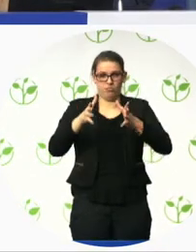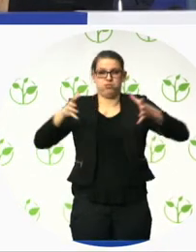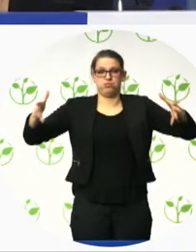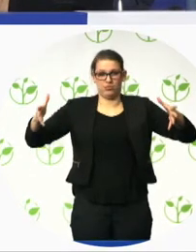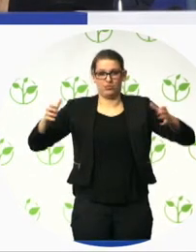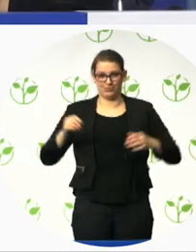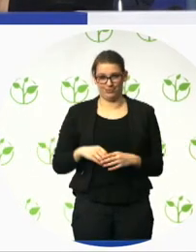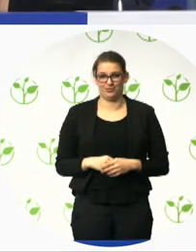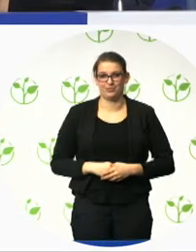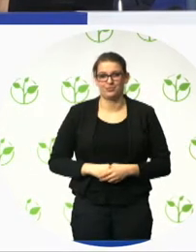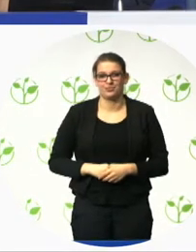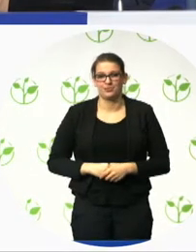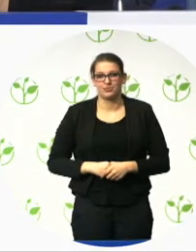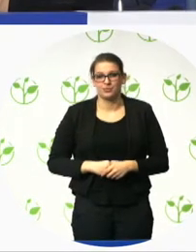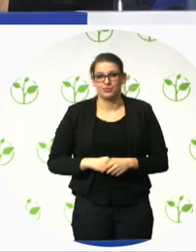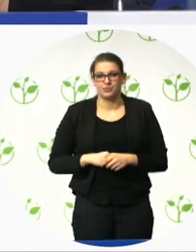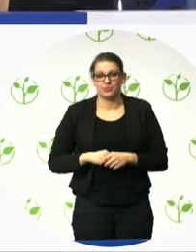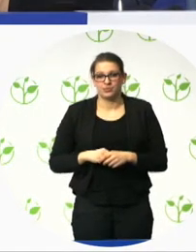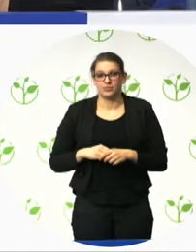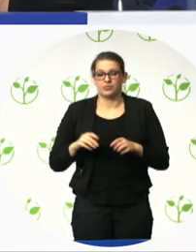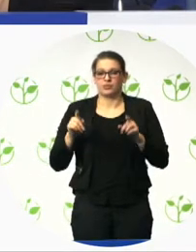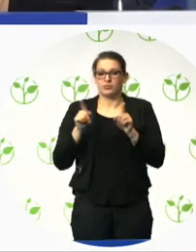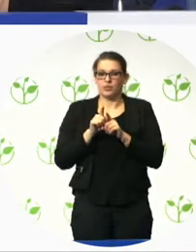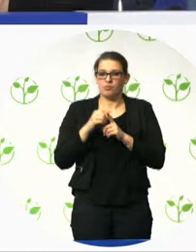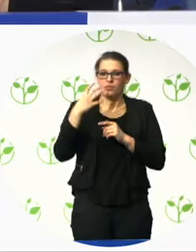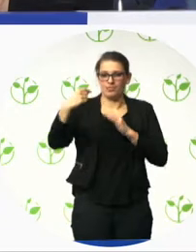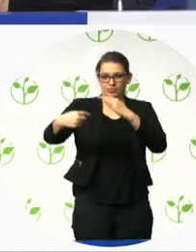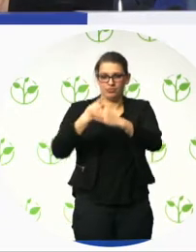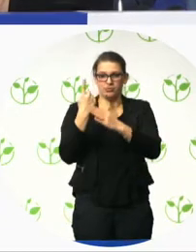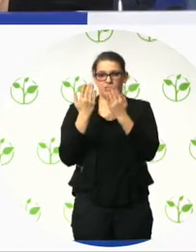held open longer. Someone may need an audio or visual alert.